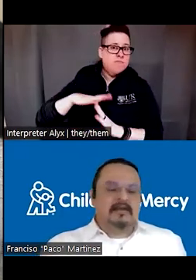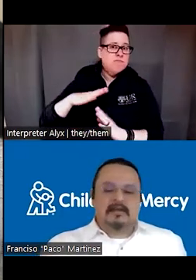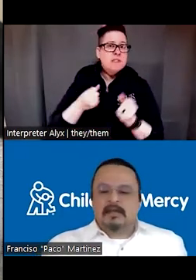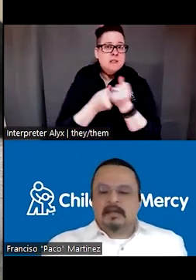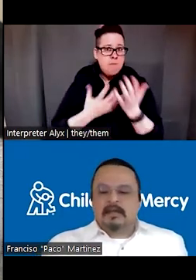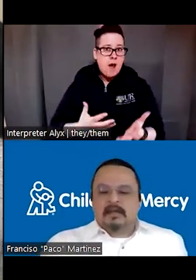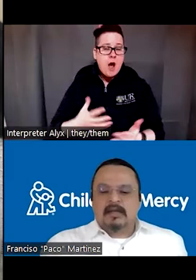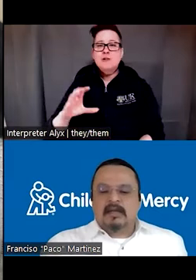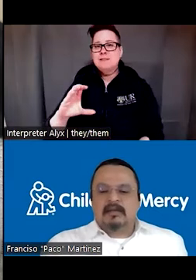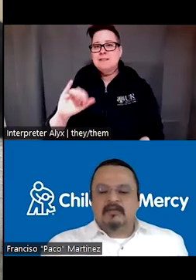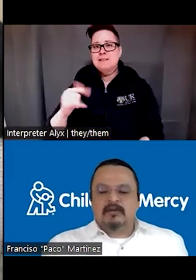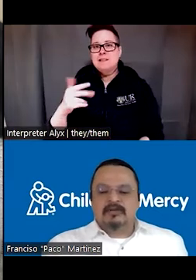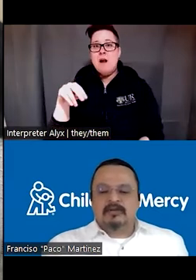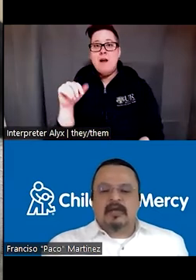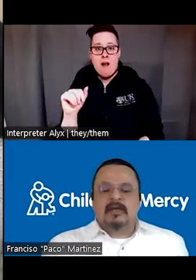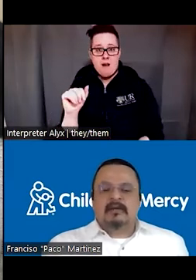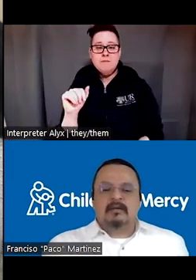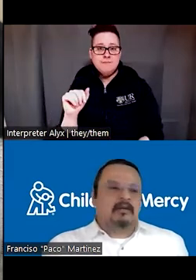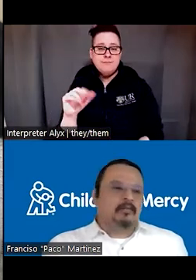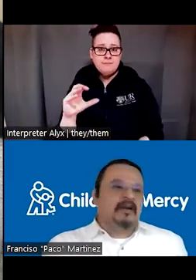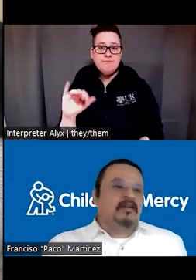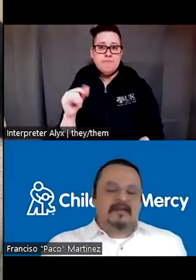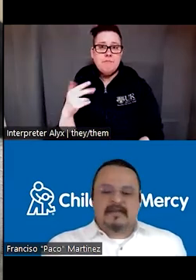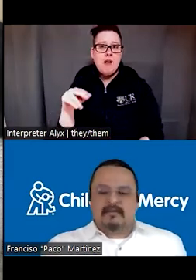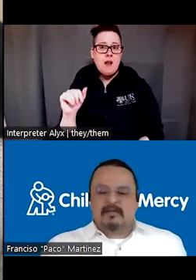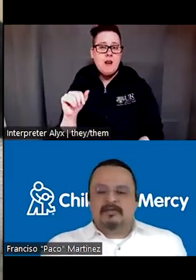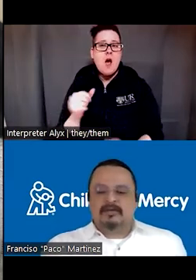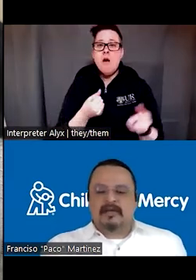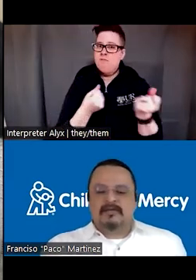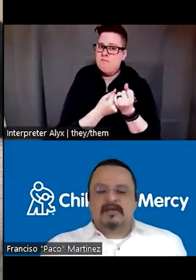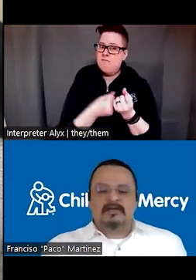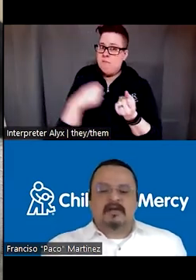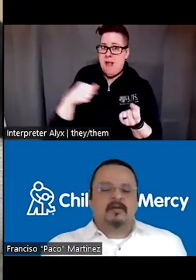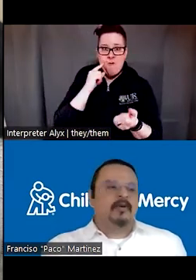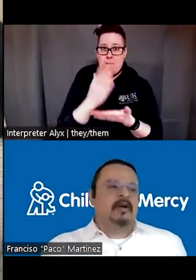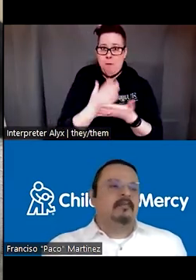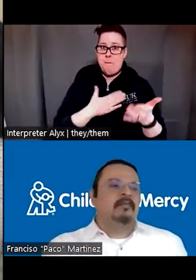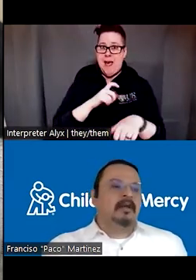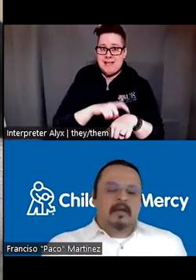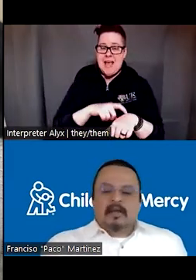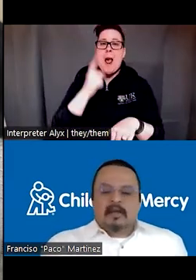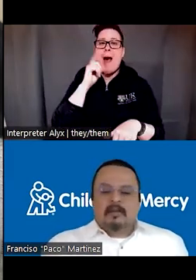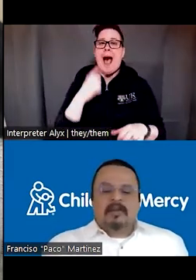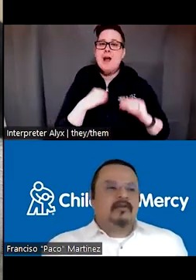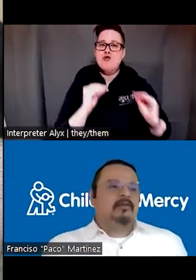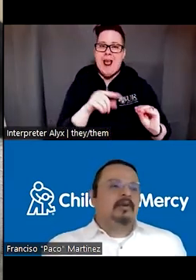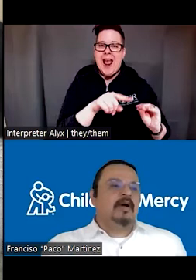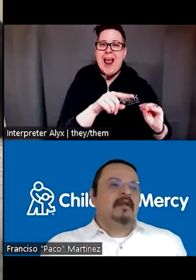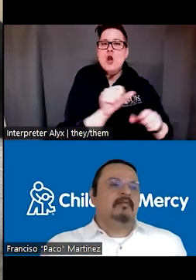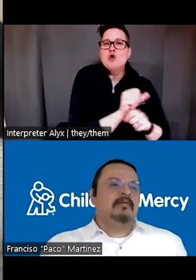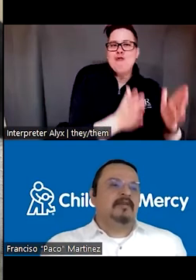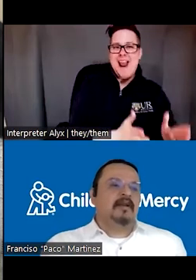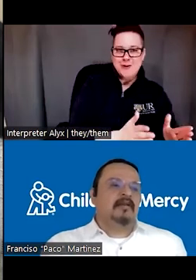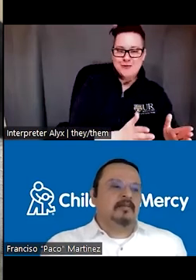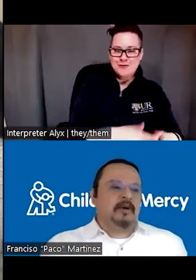also been Cigna. They sponsor part of my time to create the train the trainer program, because what we